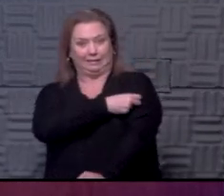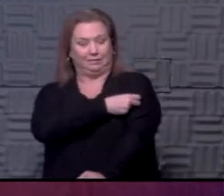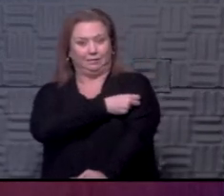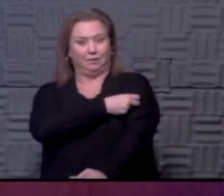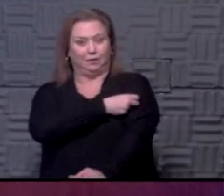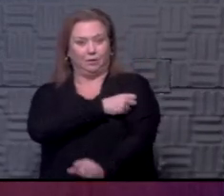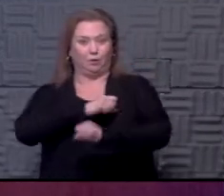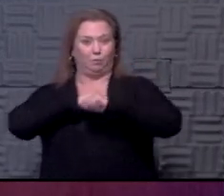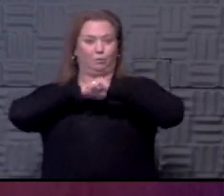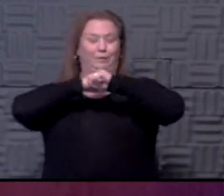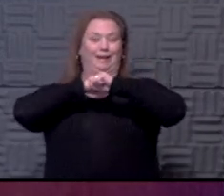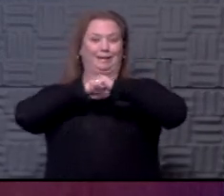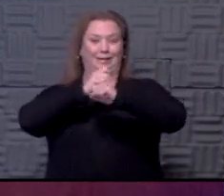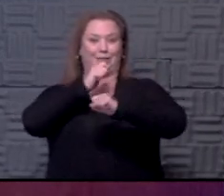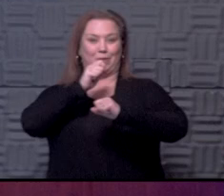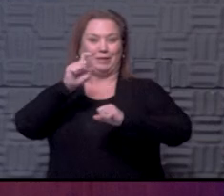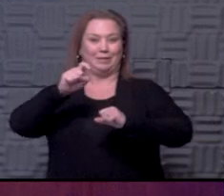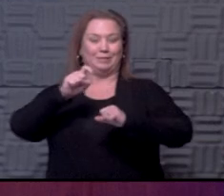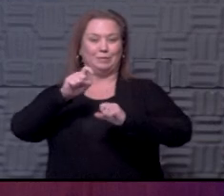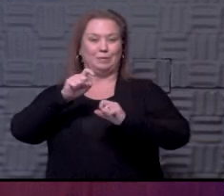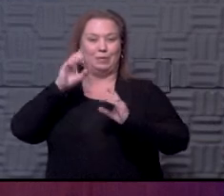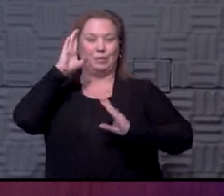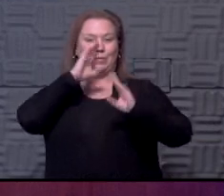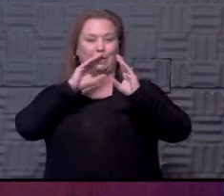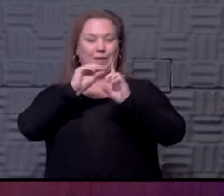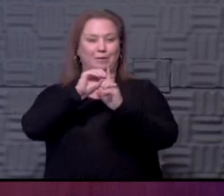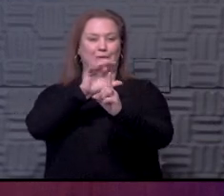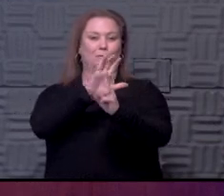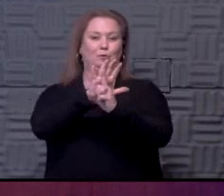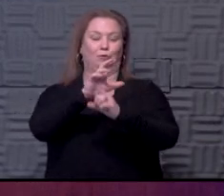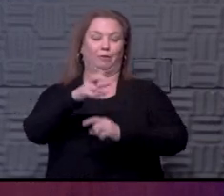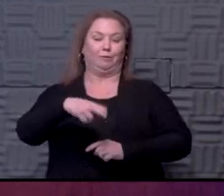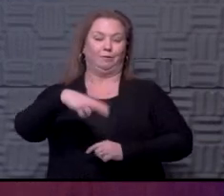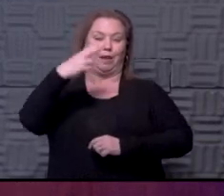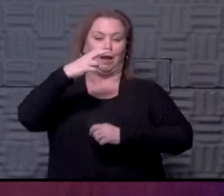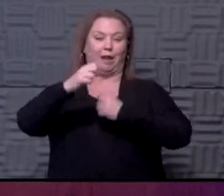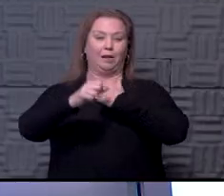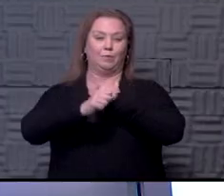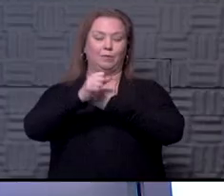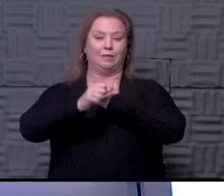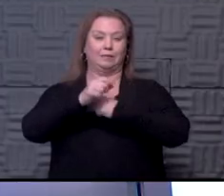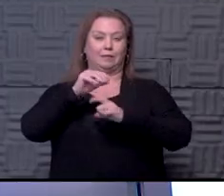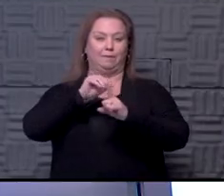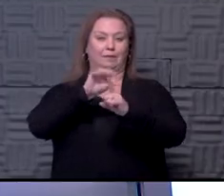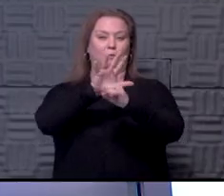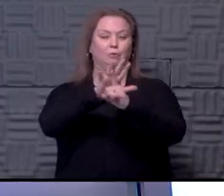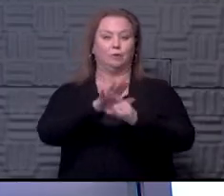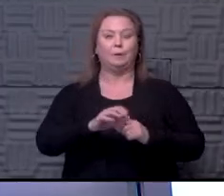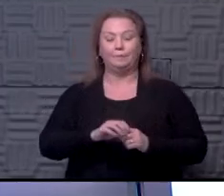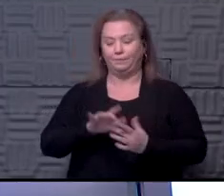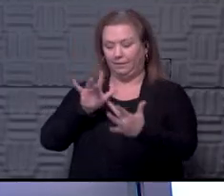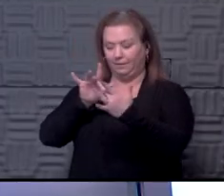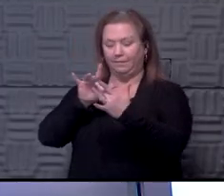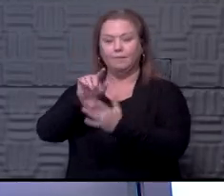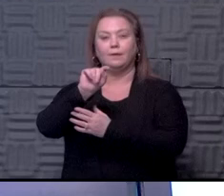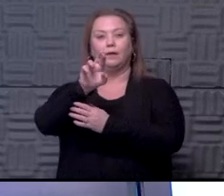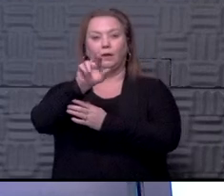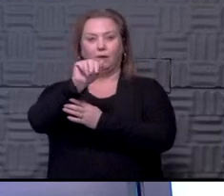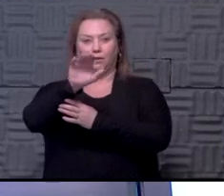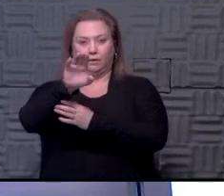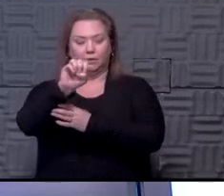don't need to worry about exposure as far as a significant risk of transmission. Yeah, but I think contact tracing and